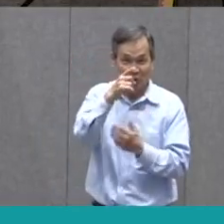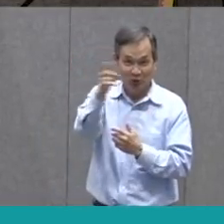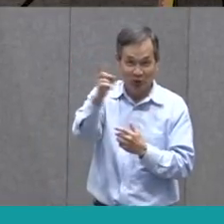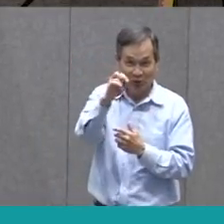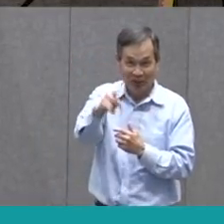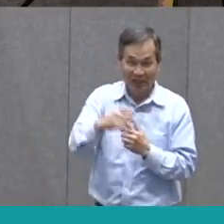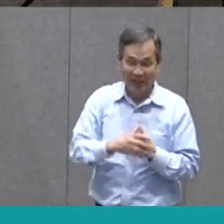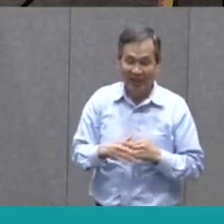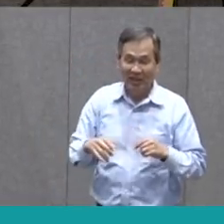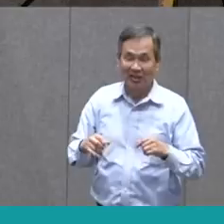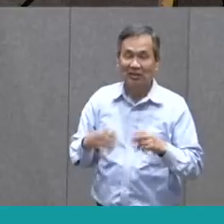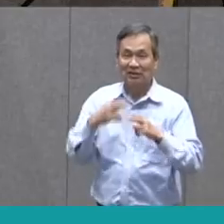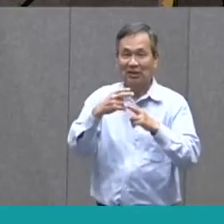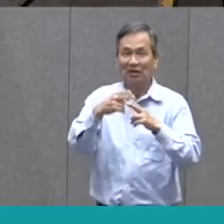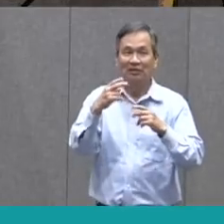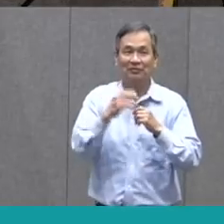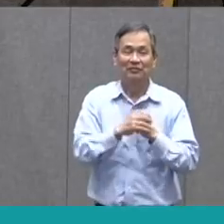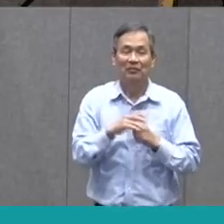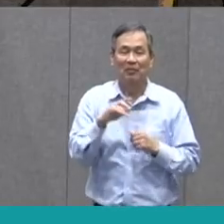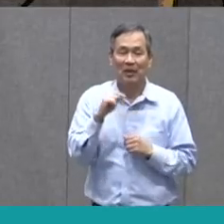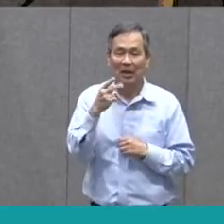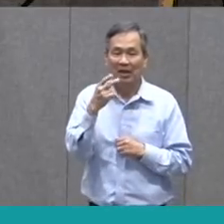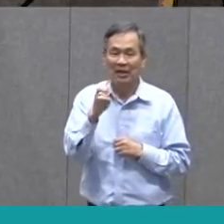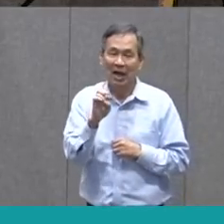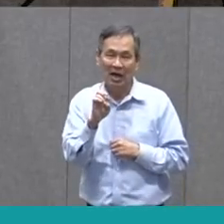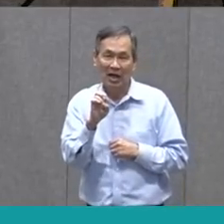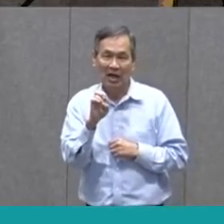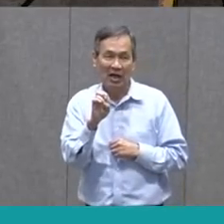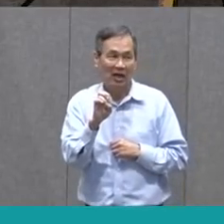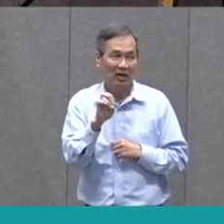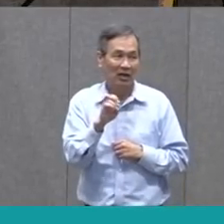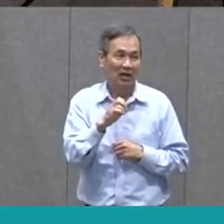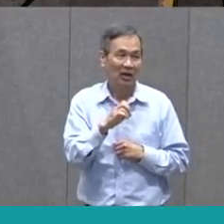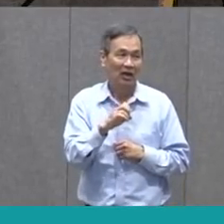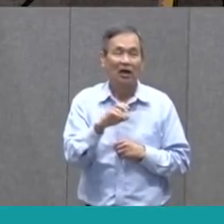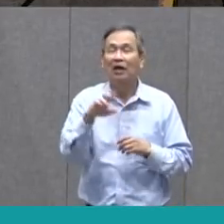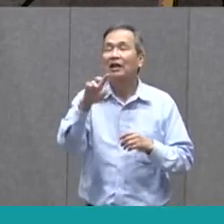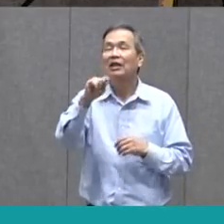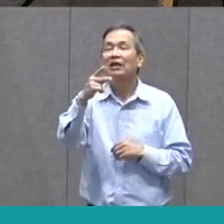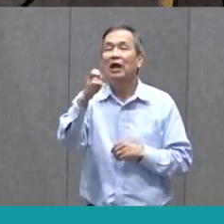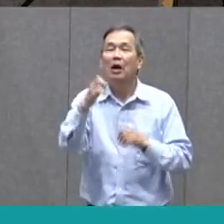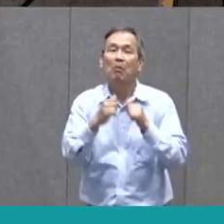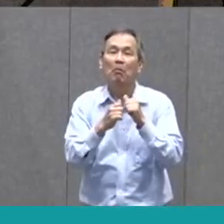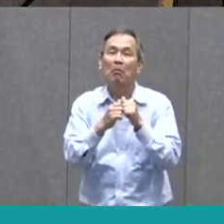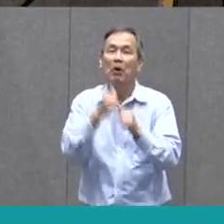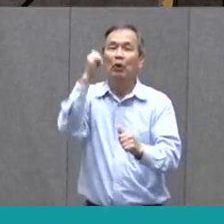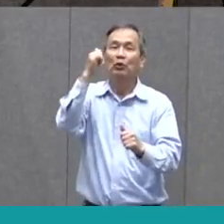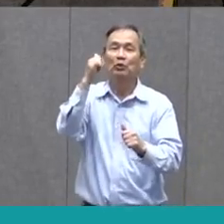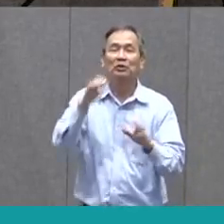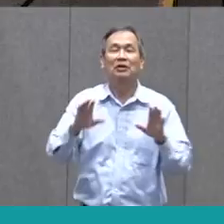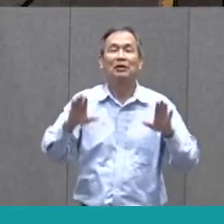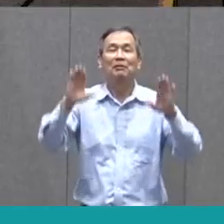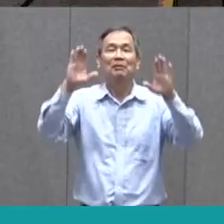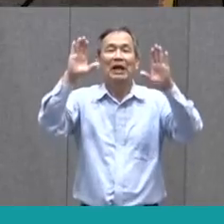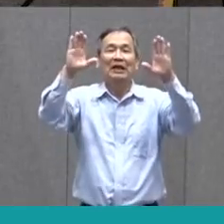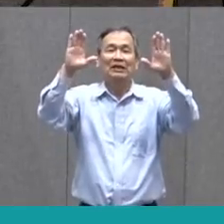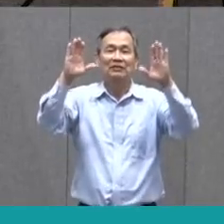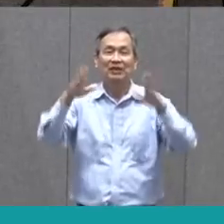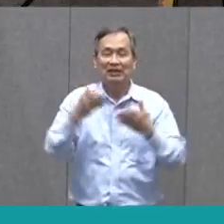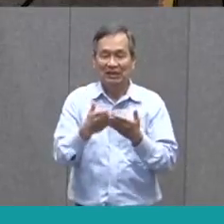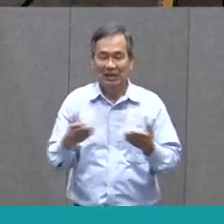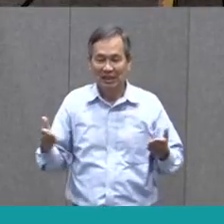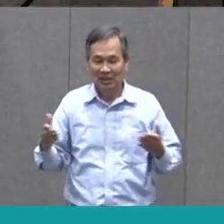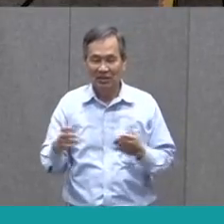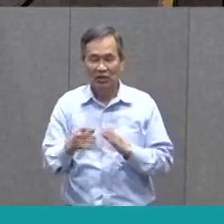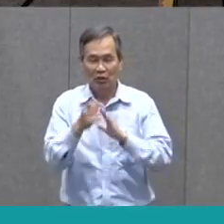So this book is called The Magnificent, oops, sorry, The Most Magnificent Thing. And it